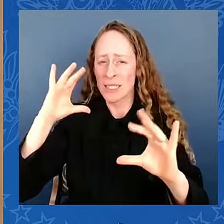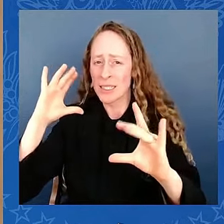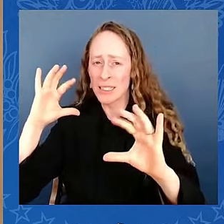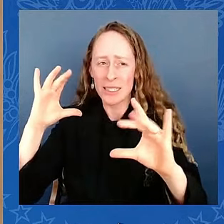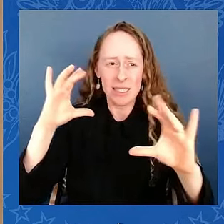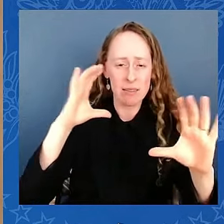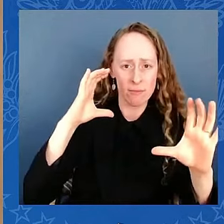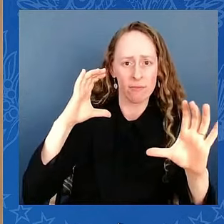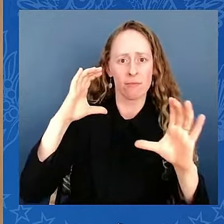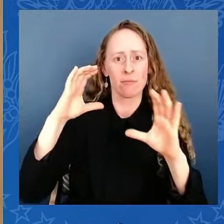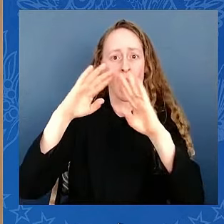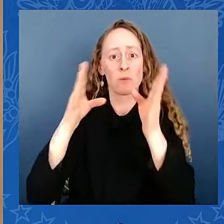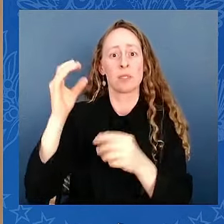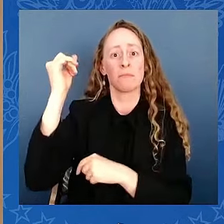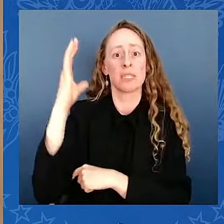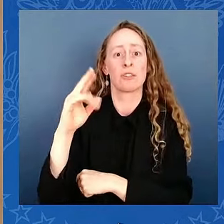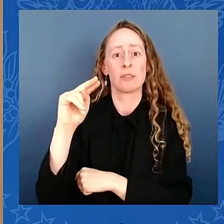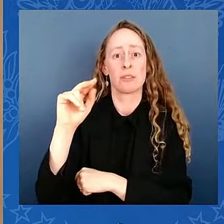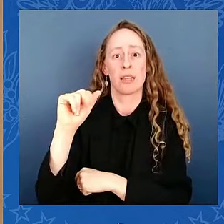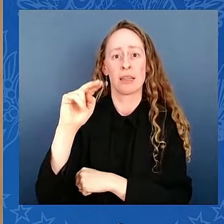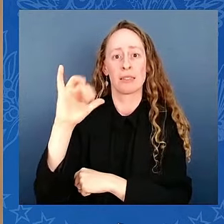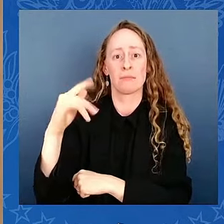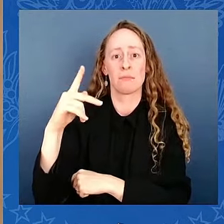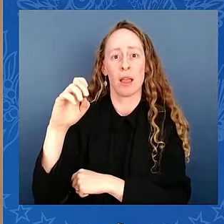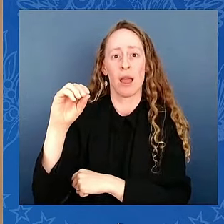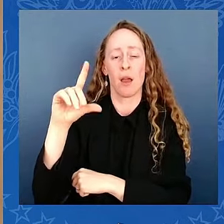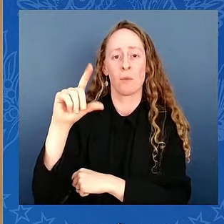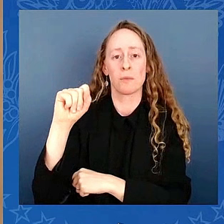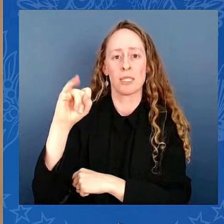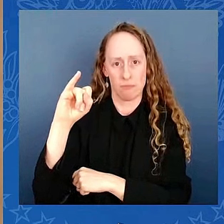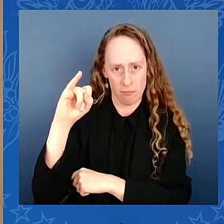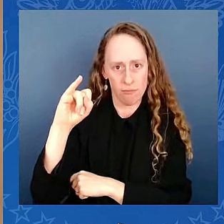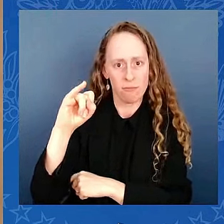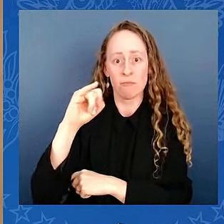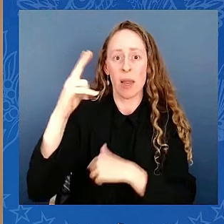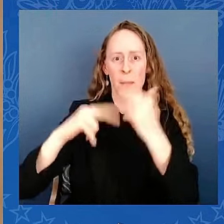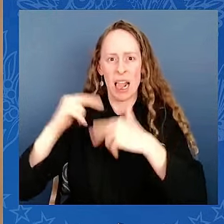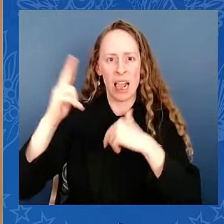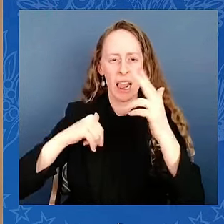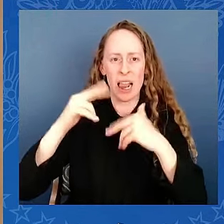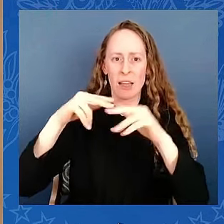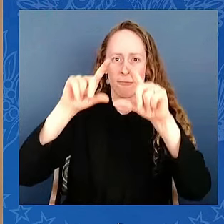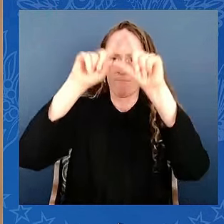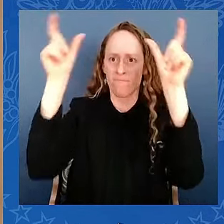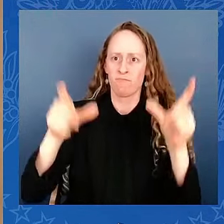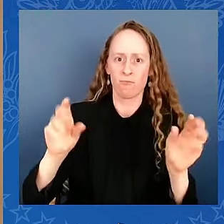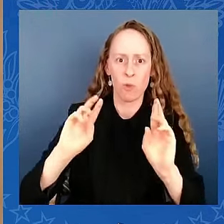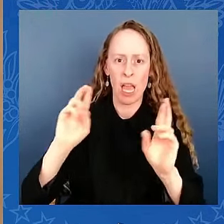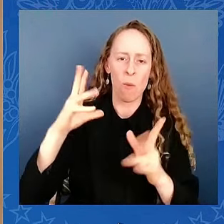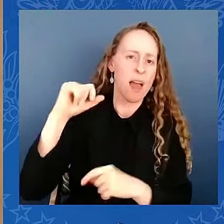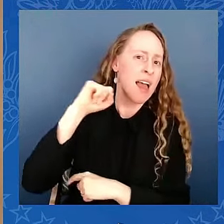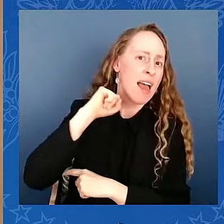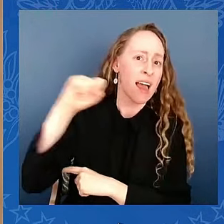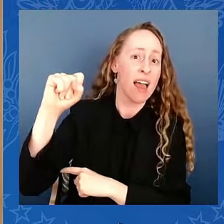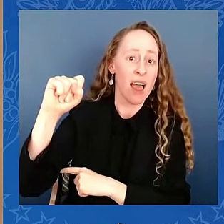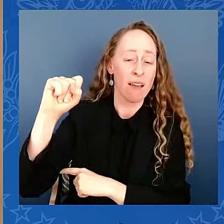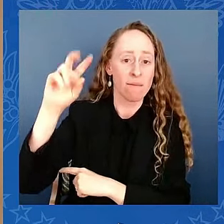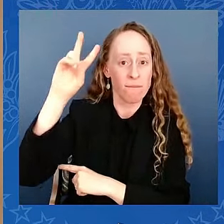to hang the Vice President, Mike Pence. I think it's fair to say it one of the darkest days in the history of America.